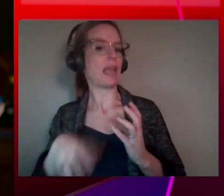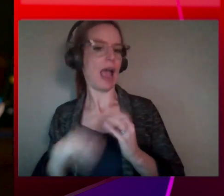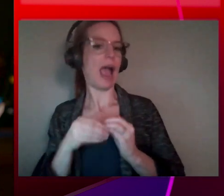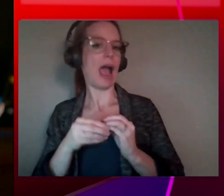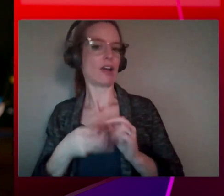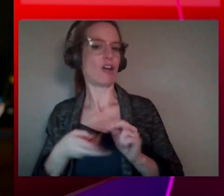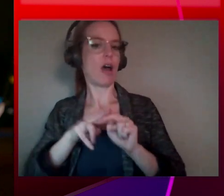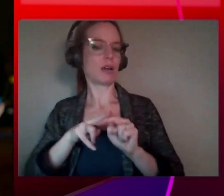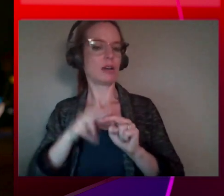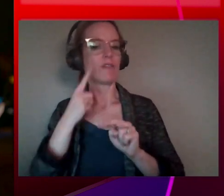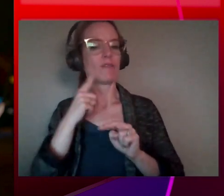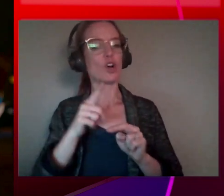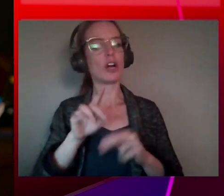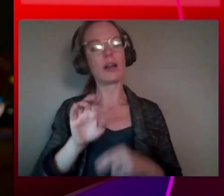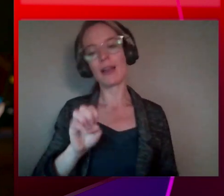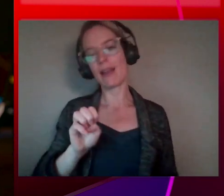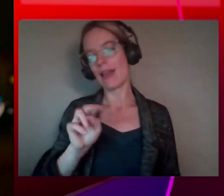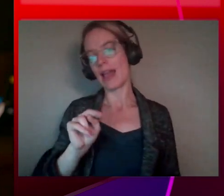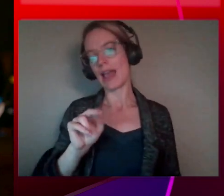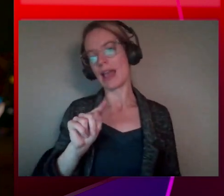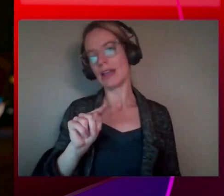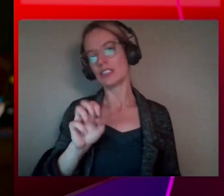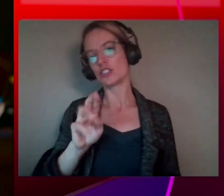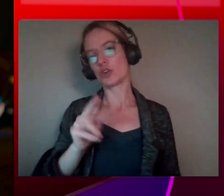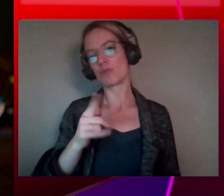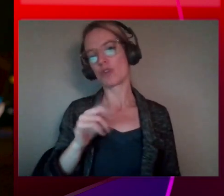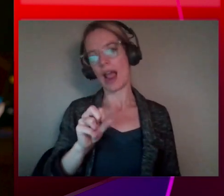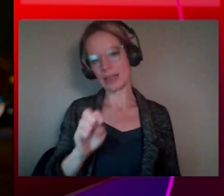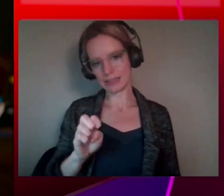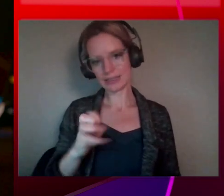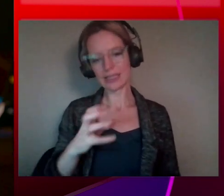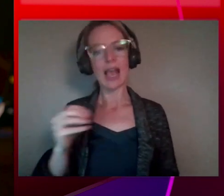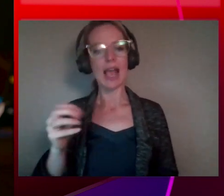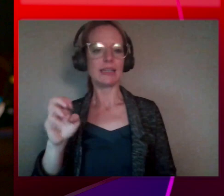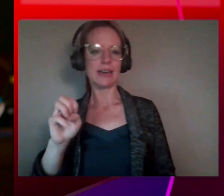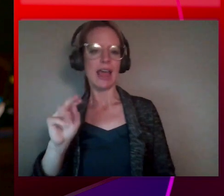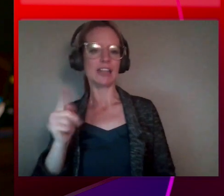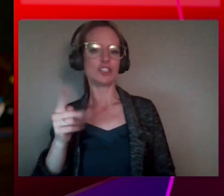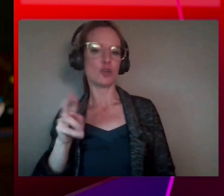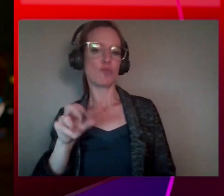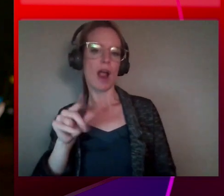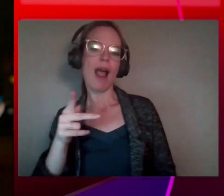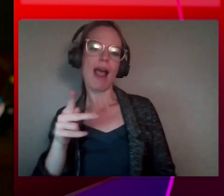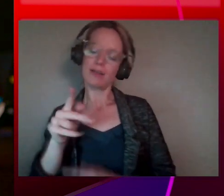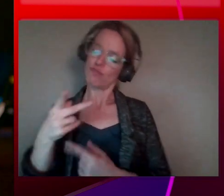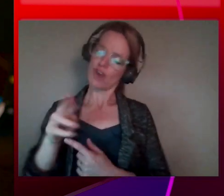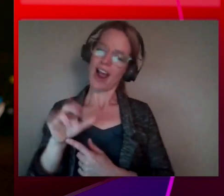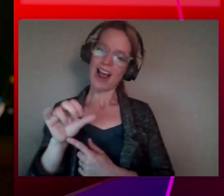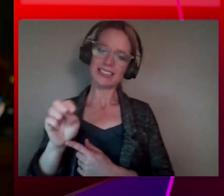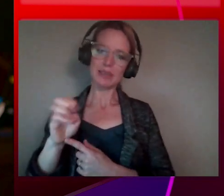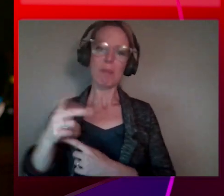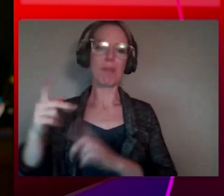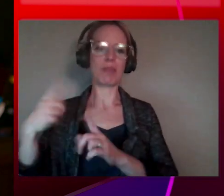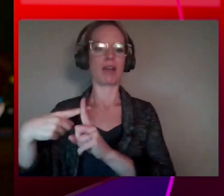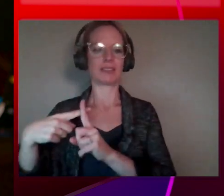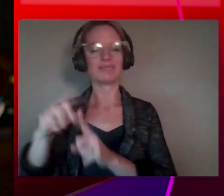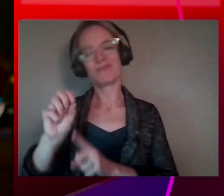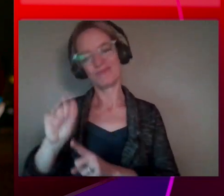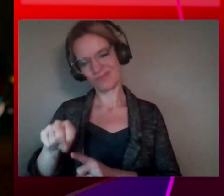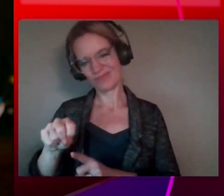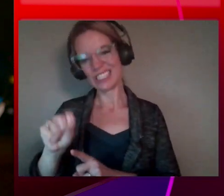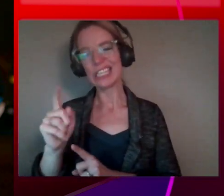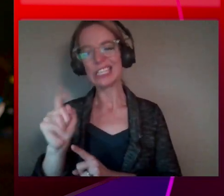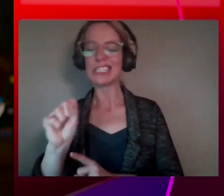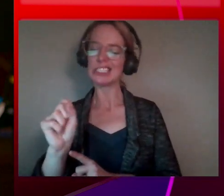of QuickSight. Okay. So there will be a separate SKU and there's a separate additional charge for it. We've tried to make it as simple as